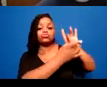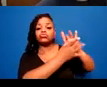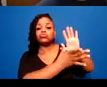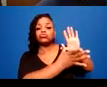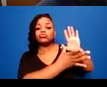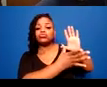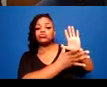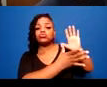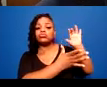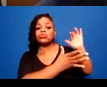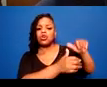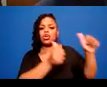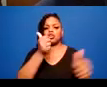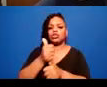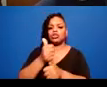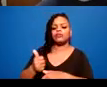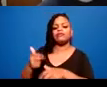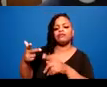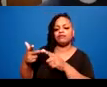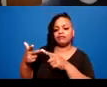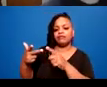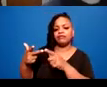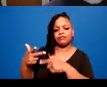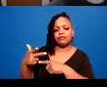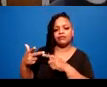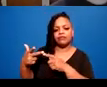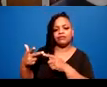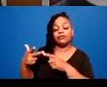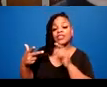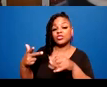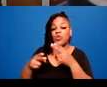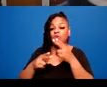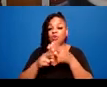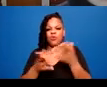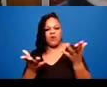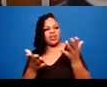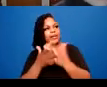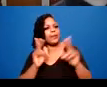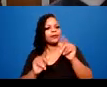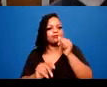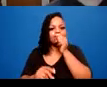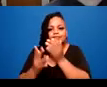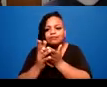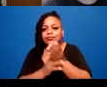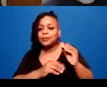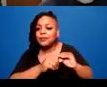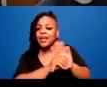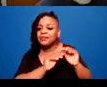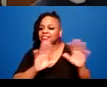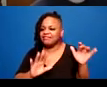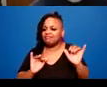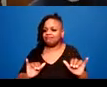overwhelming trauma of the pandemic. It could cover sleeping a lot